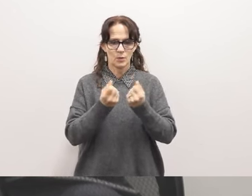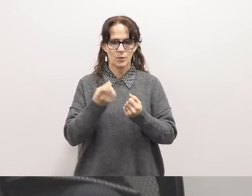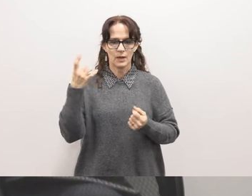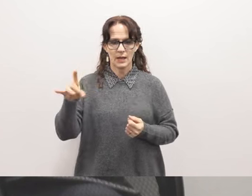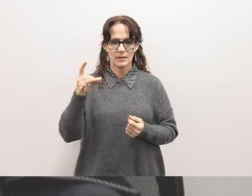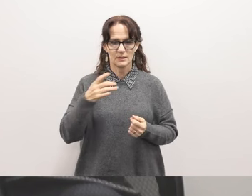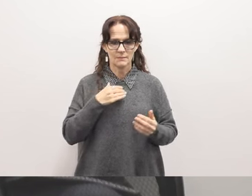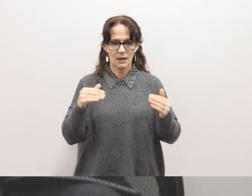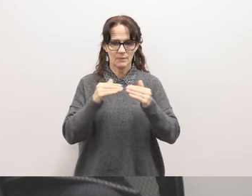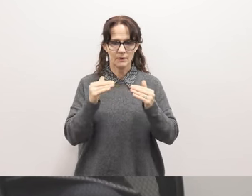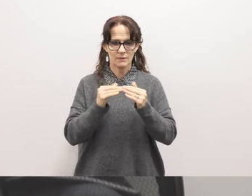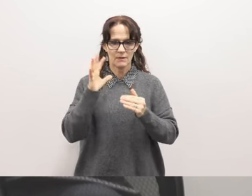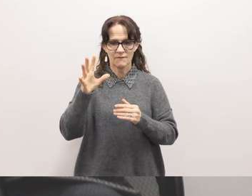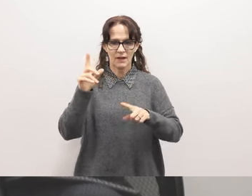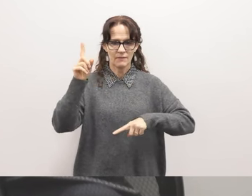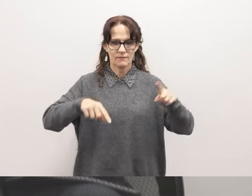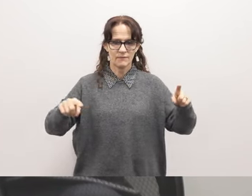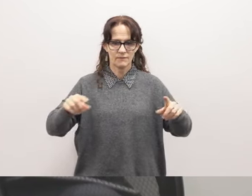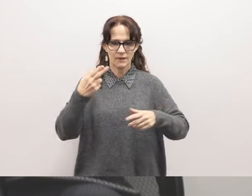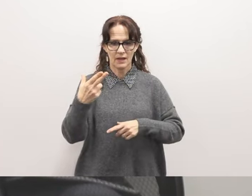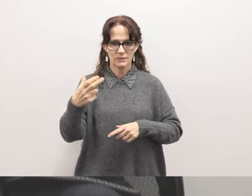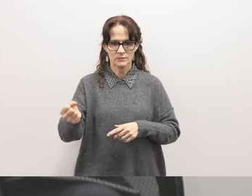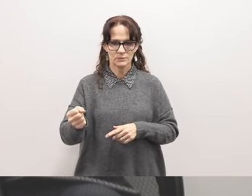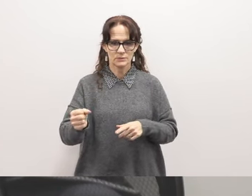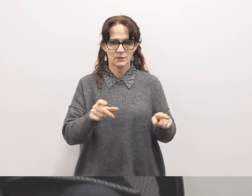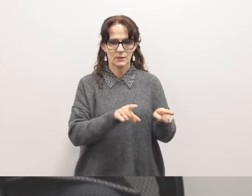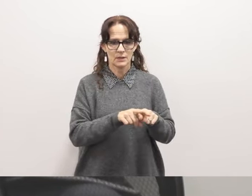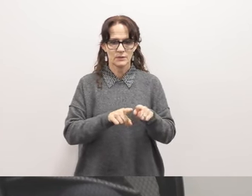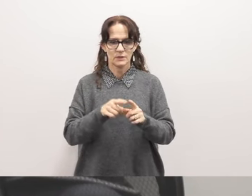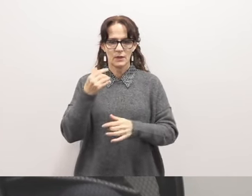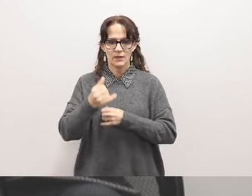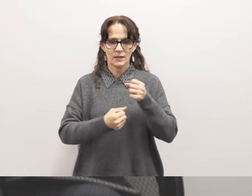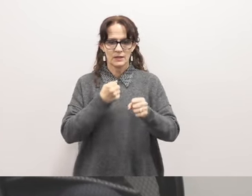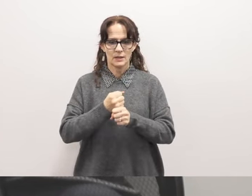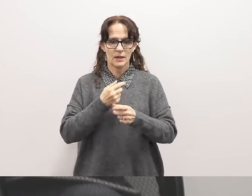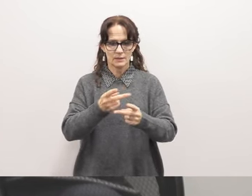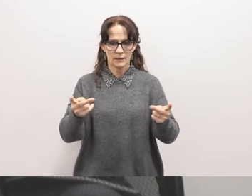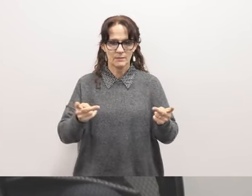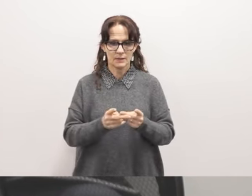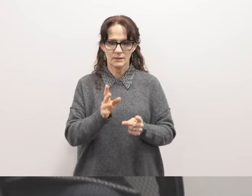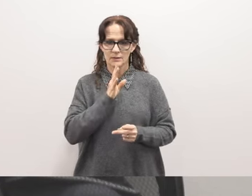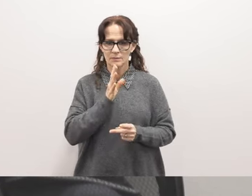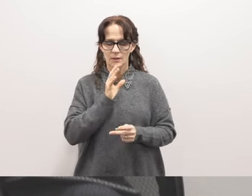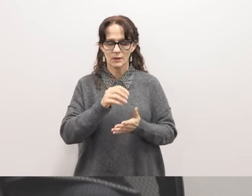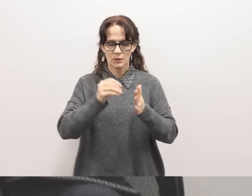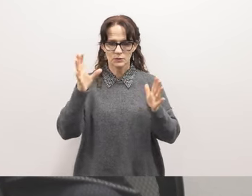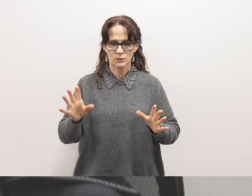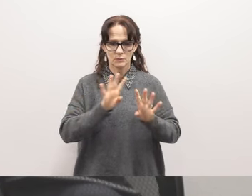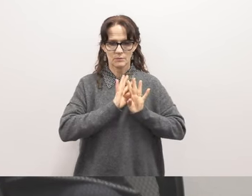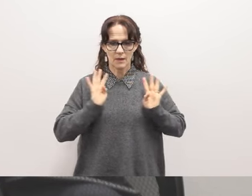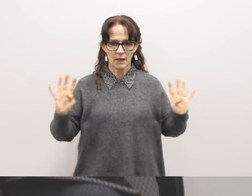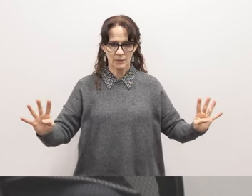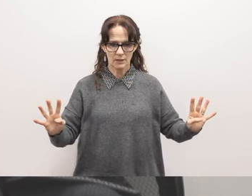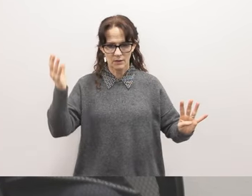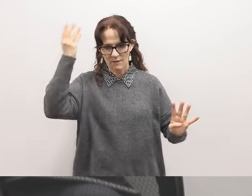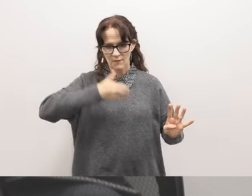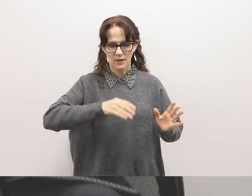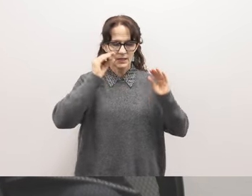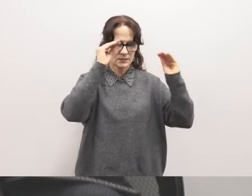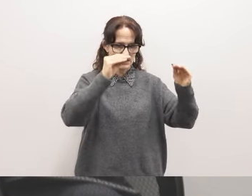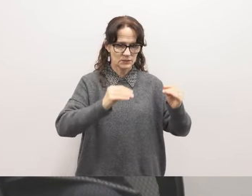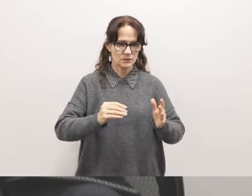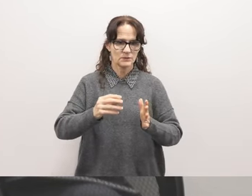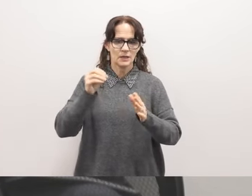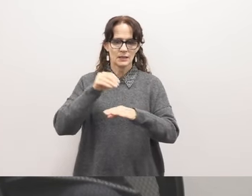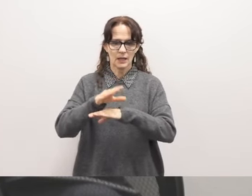of my peers from five different high schools. Additionally, this year, I had the space to speak on a student panel in front of teachers, counselors, and community